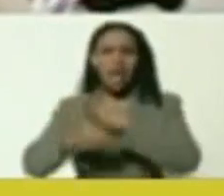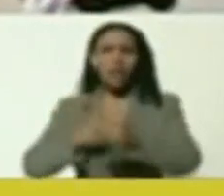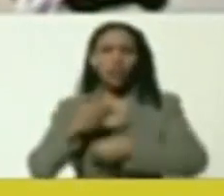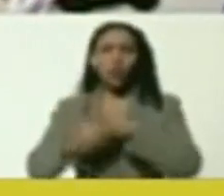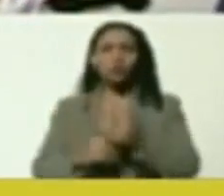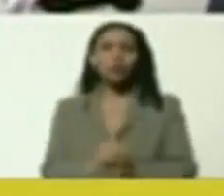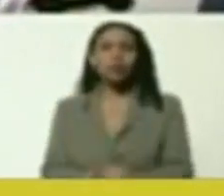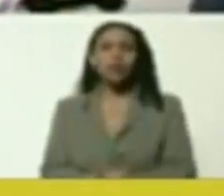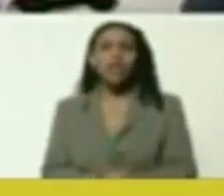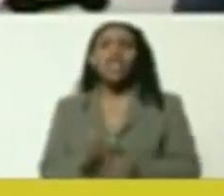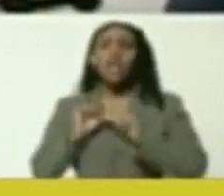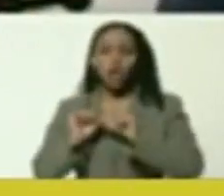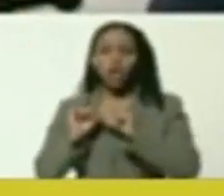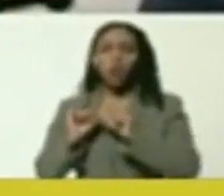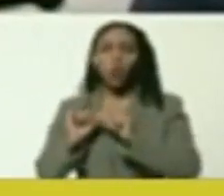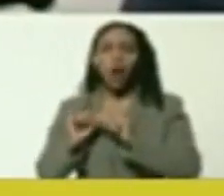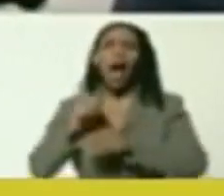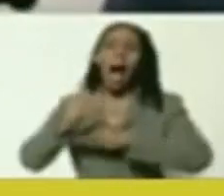it.